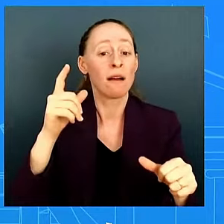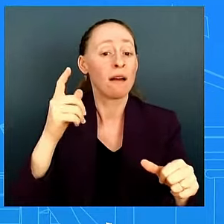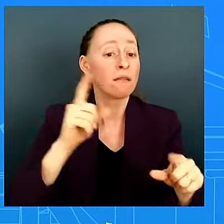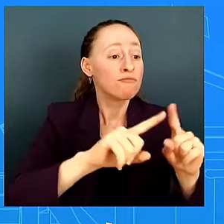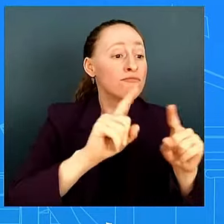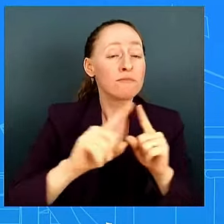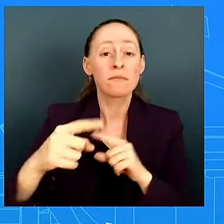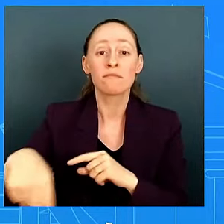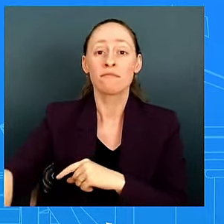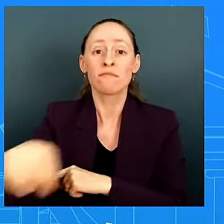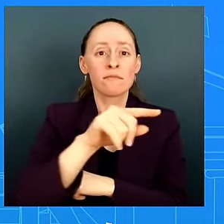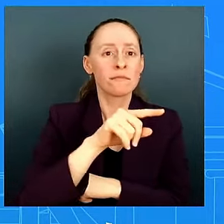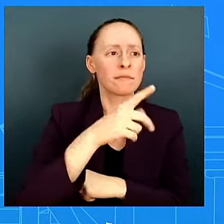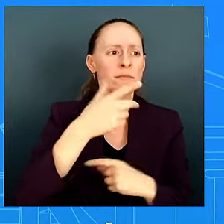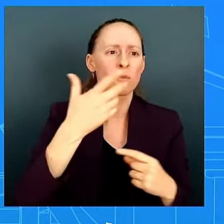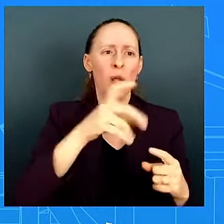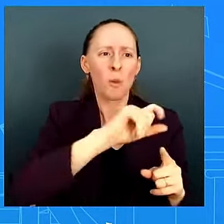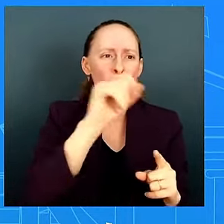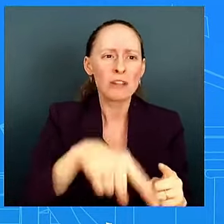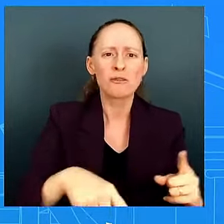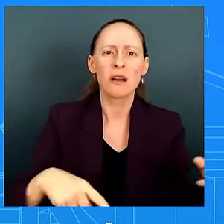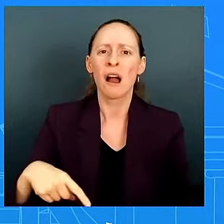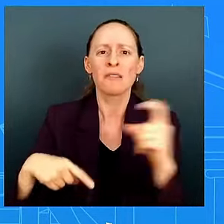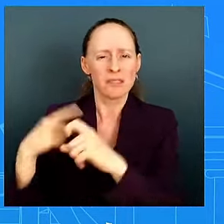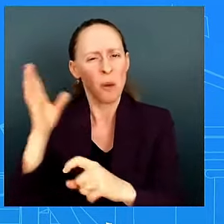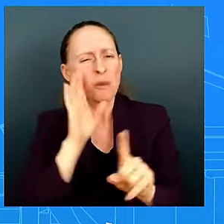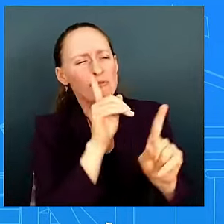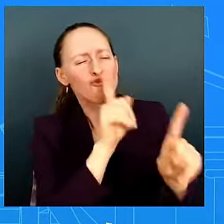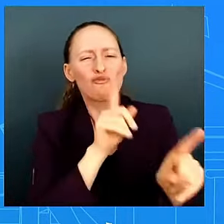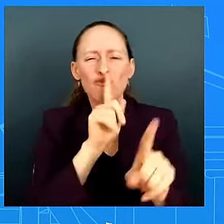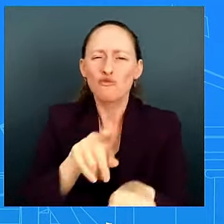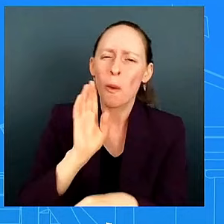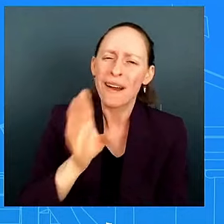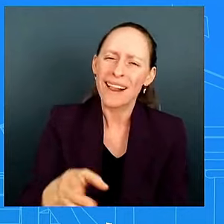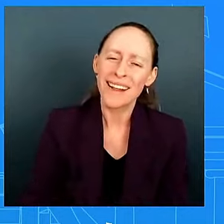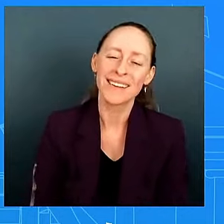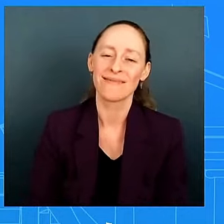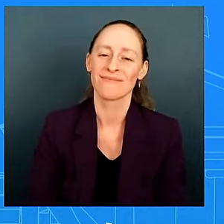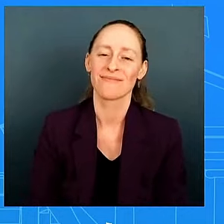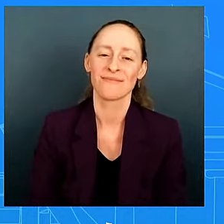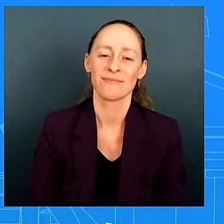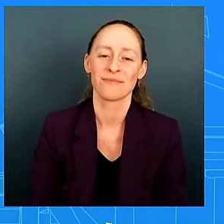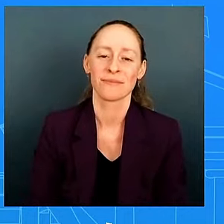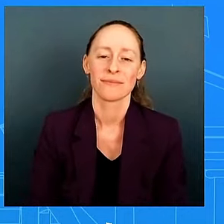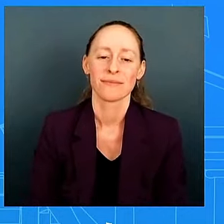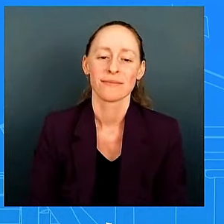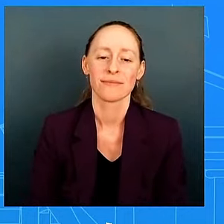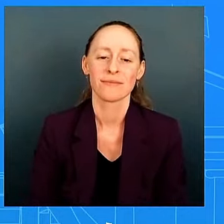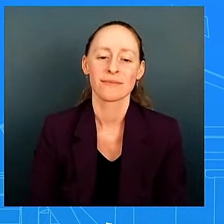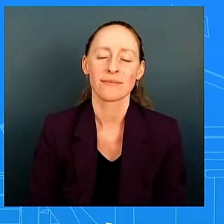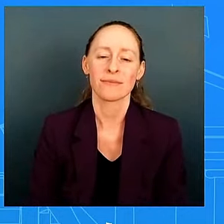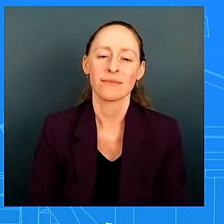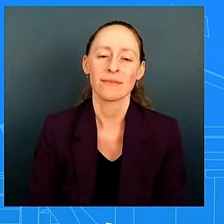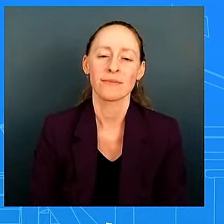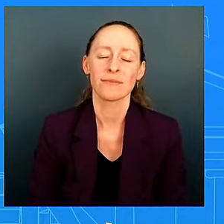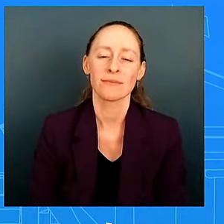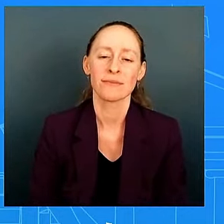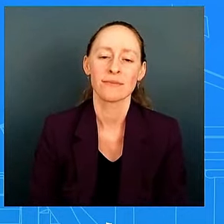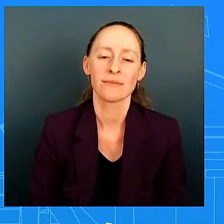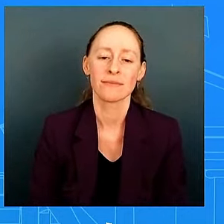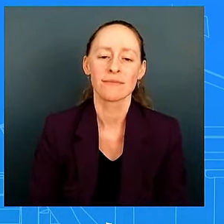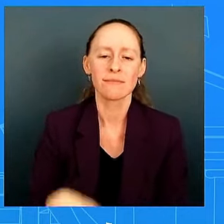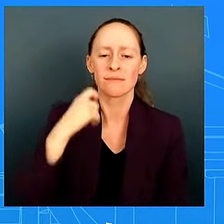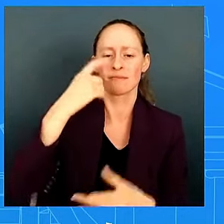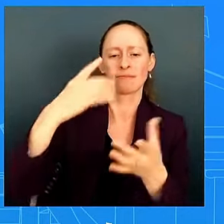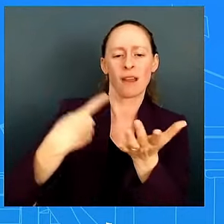steady drum beat two questions one's just a logistical one which is you mentioned the press conference is that going to be kind of the real